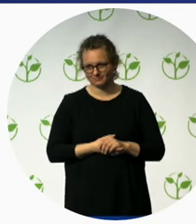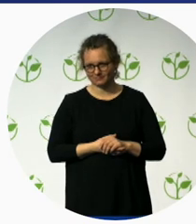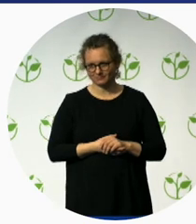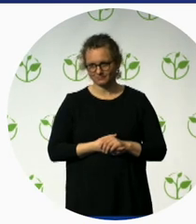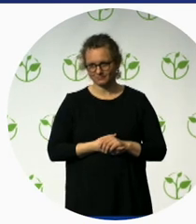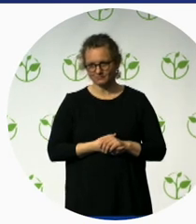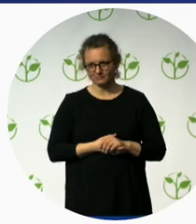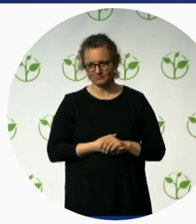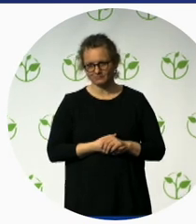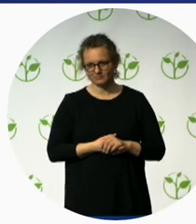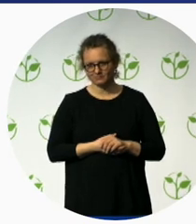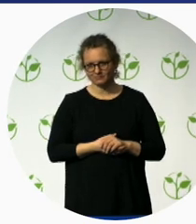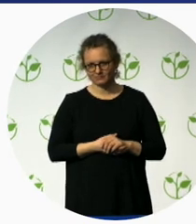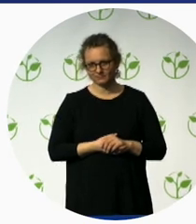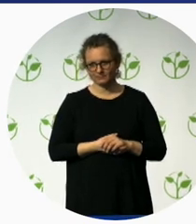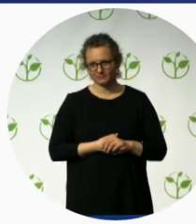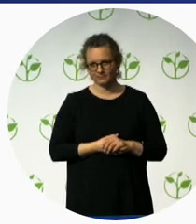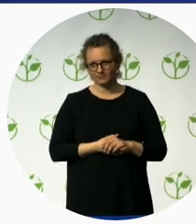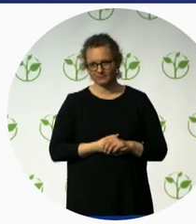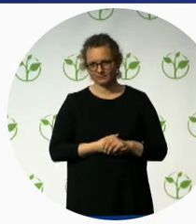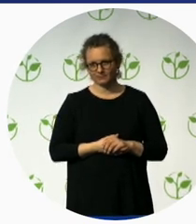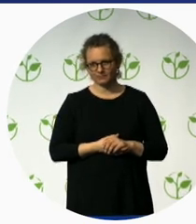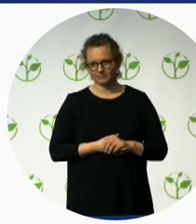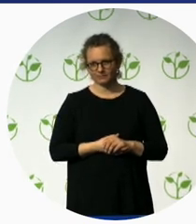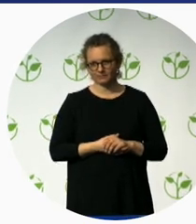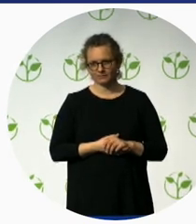the were very convincing and unconfused.